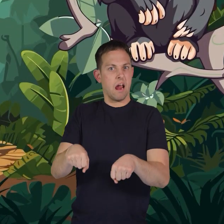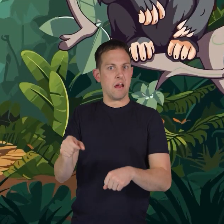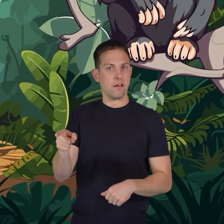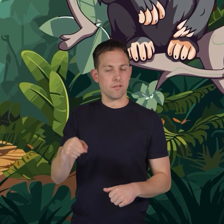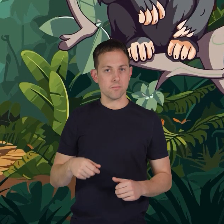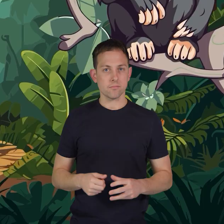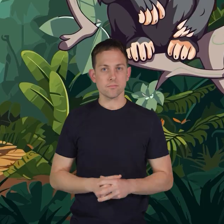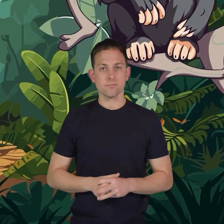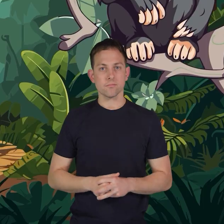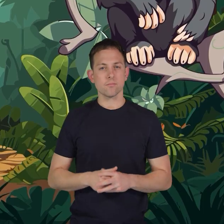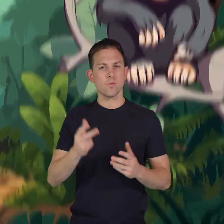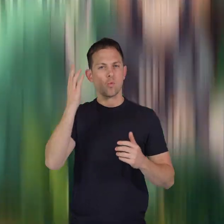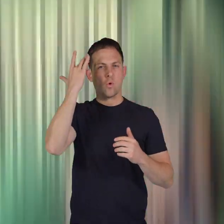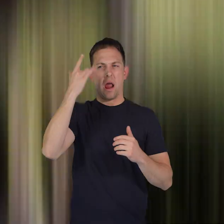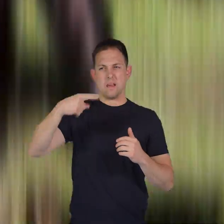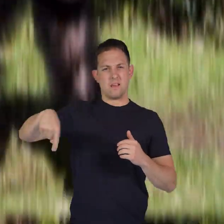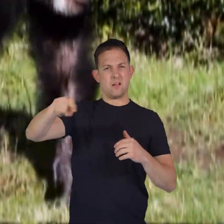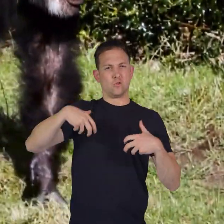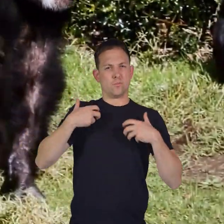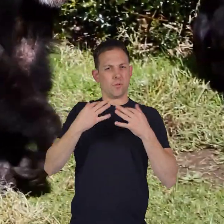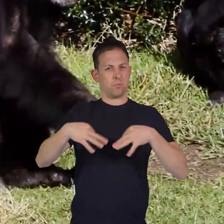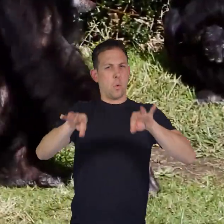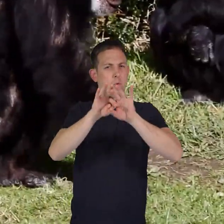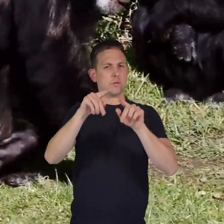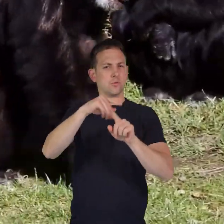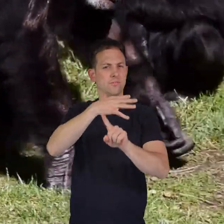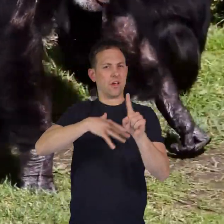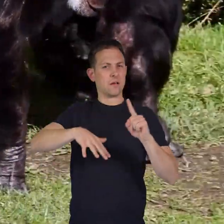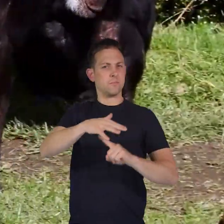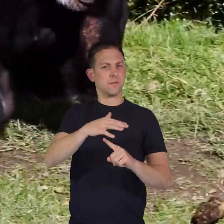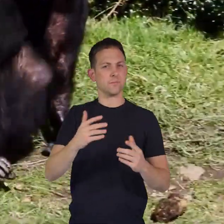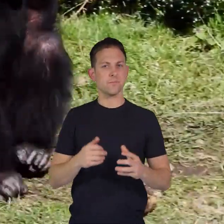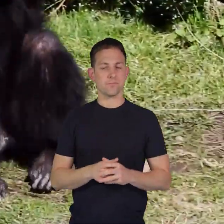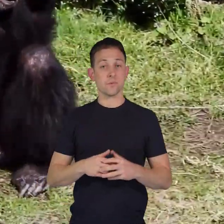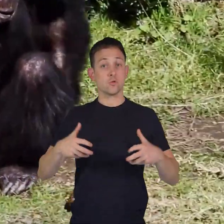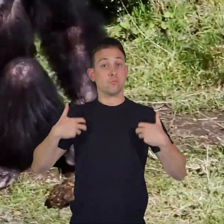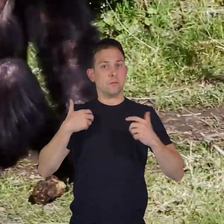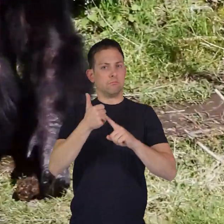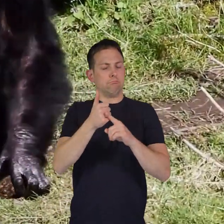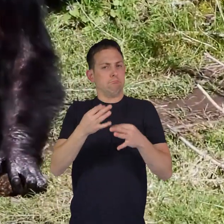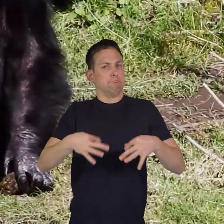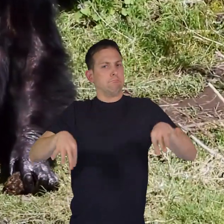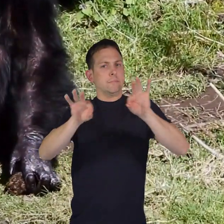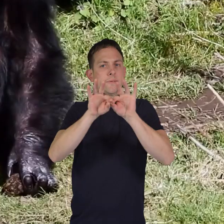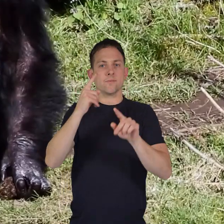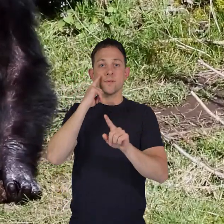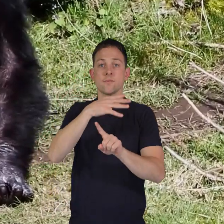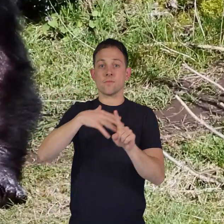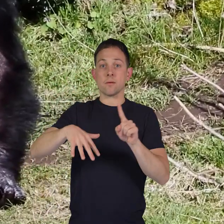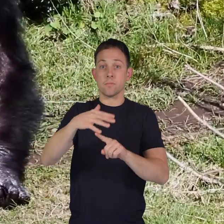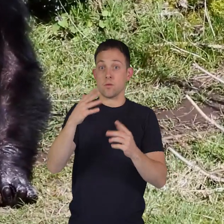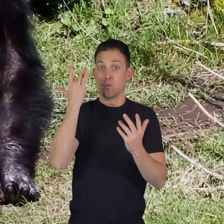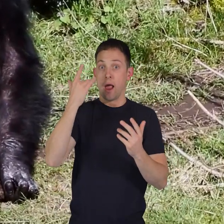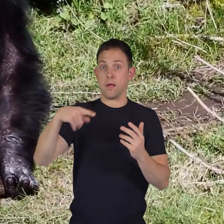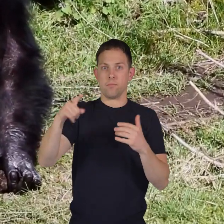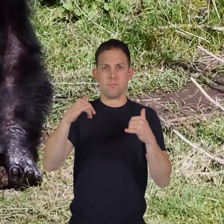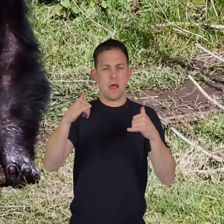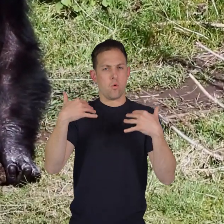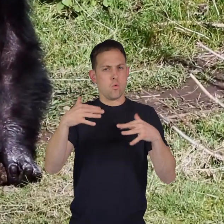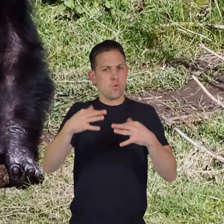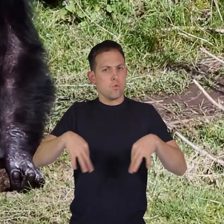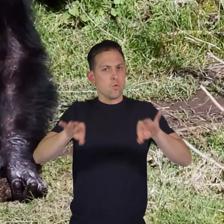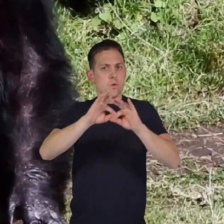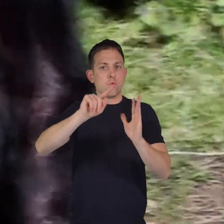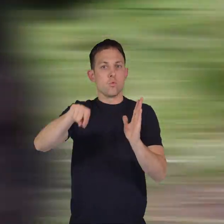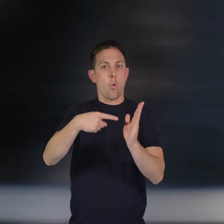are they important to the environment chimpanzees are vital for the environment because they play a crucial role in helping forests